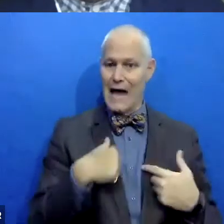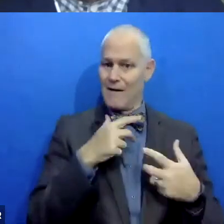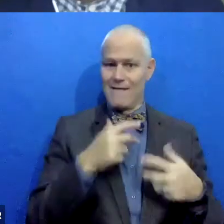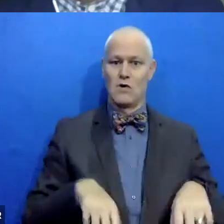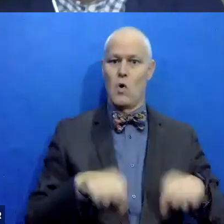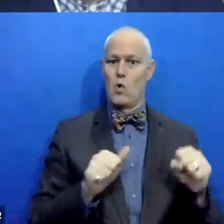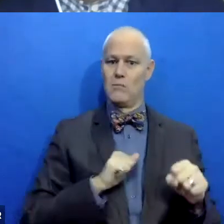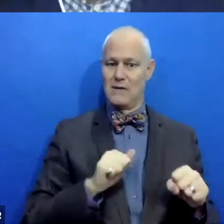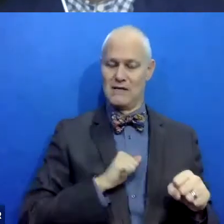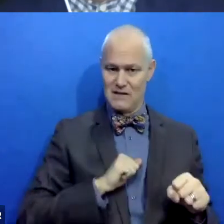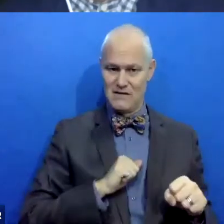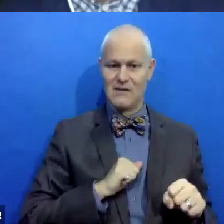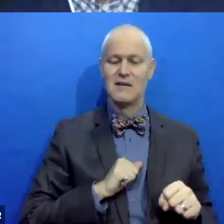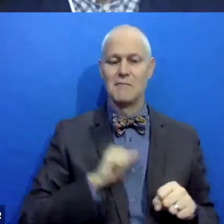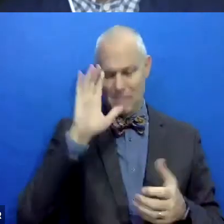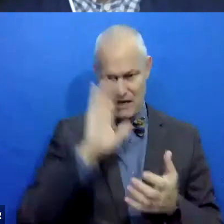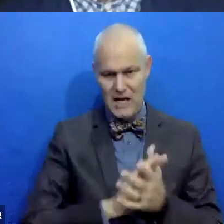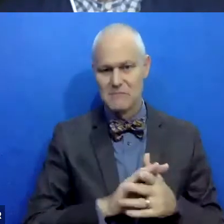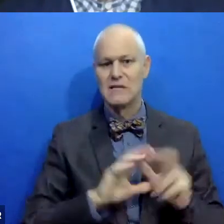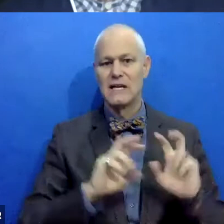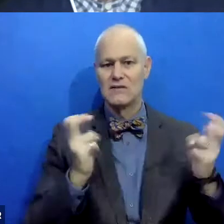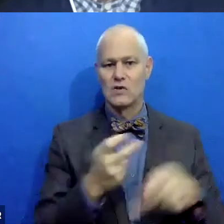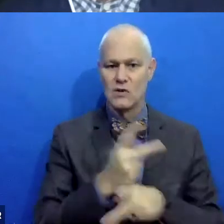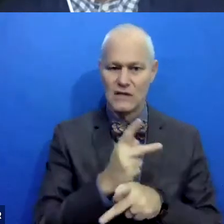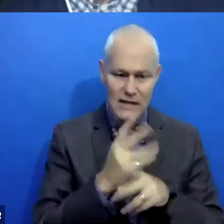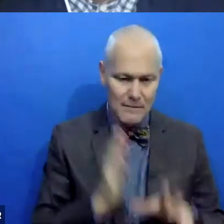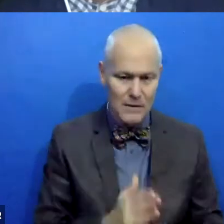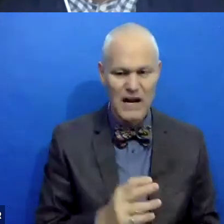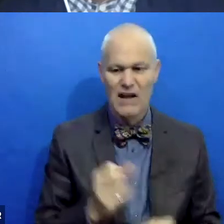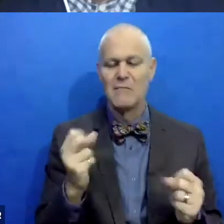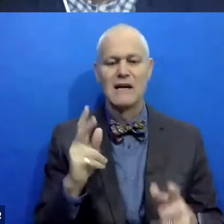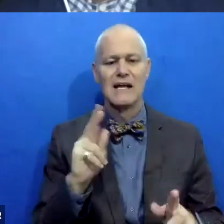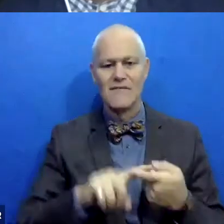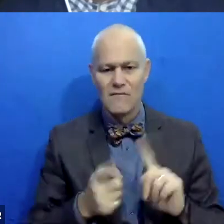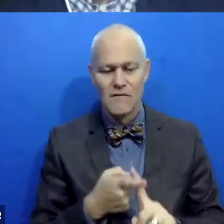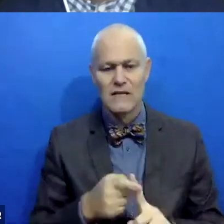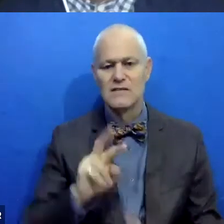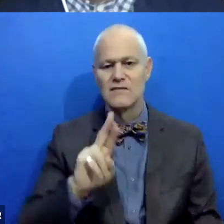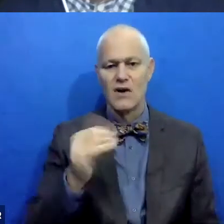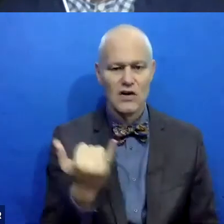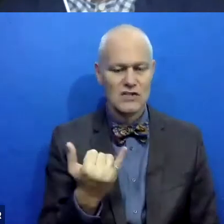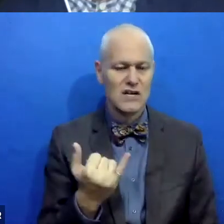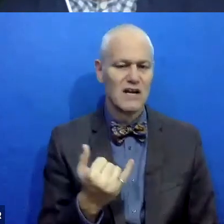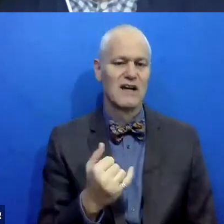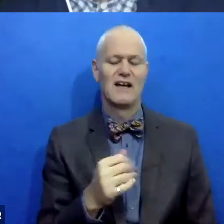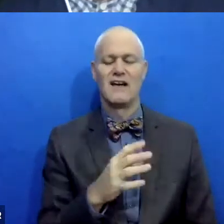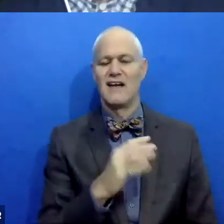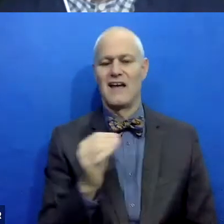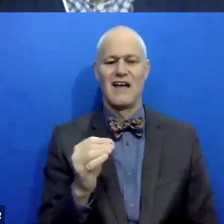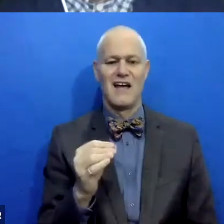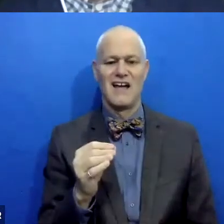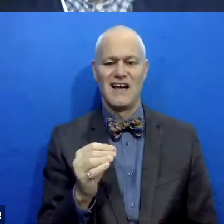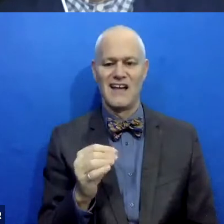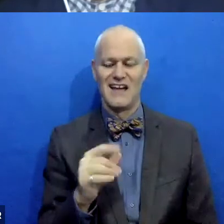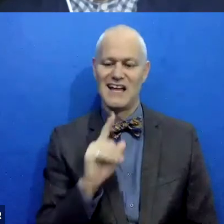time. My husband is a circle keeper. Um, I have lots of friends in restorative justice. Um, and so, um, you know, it's